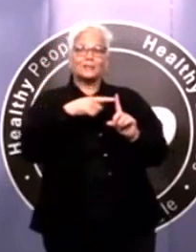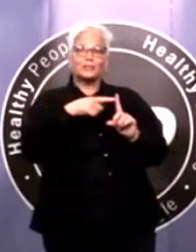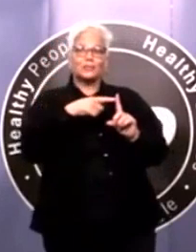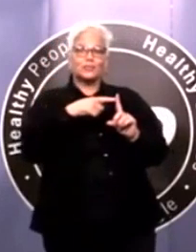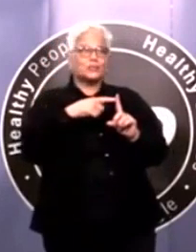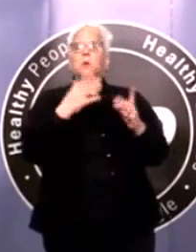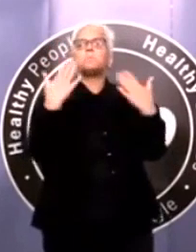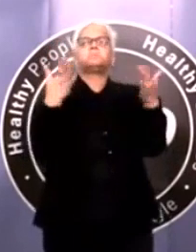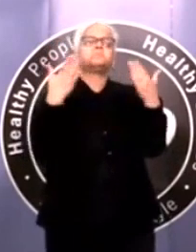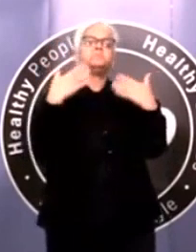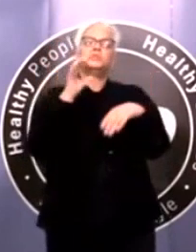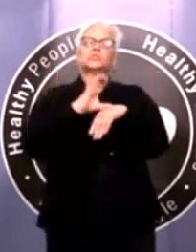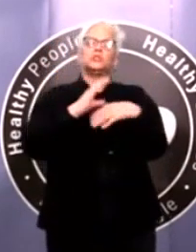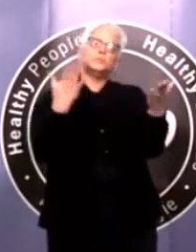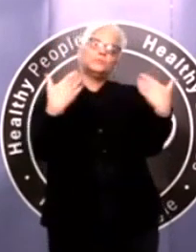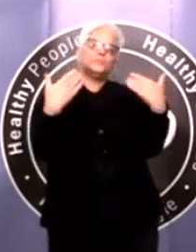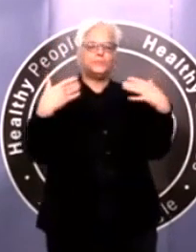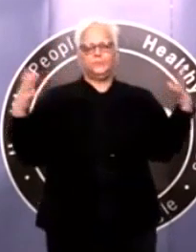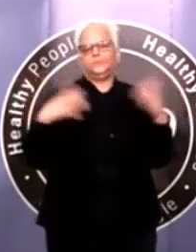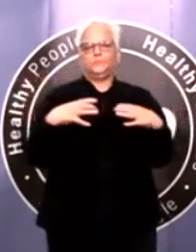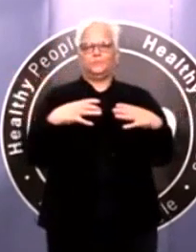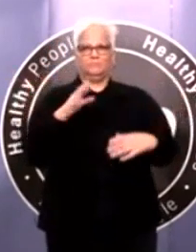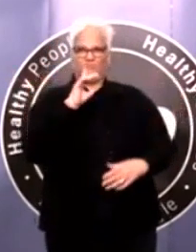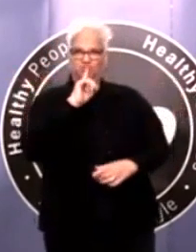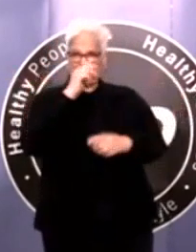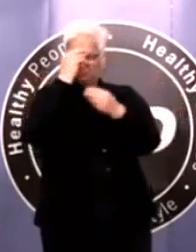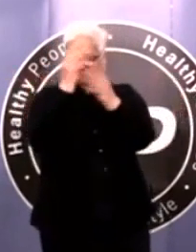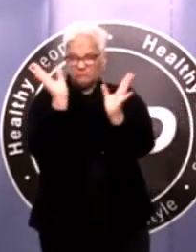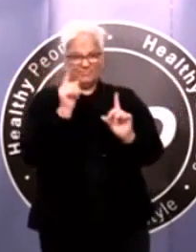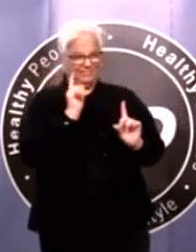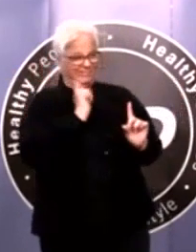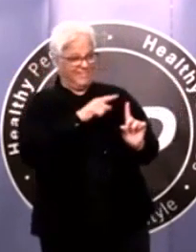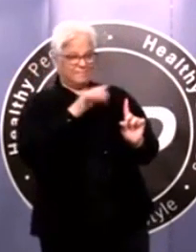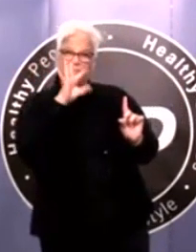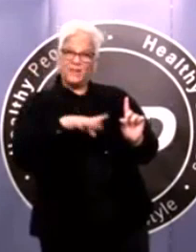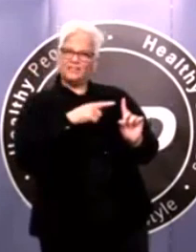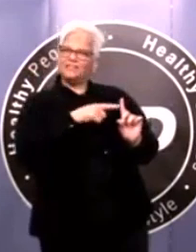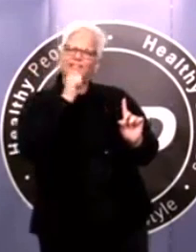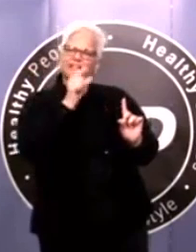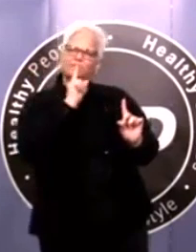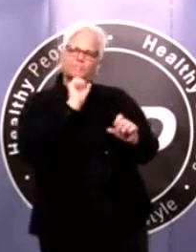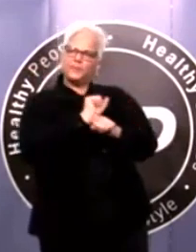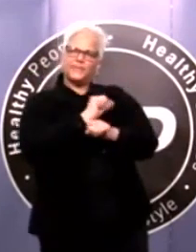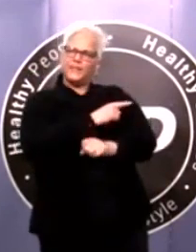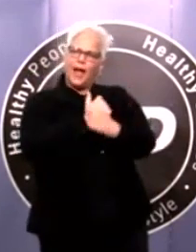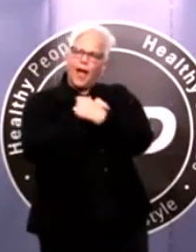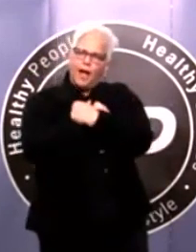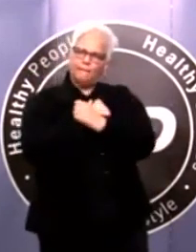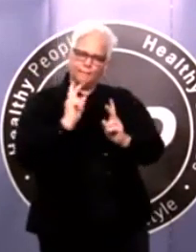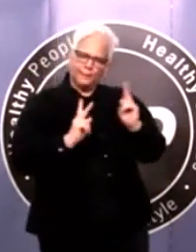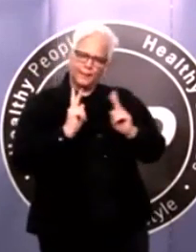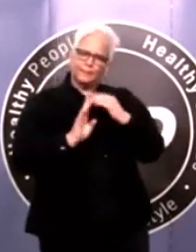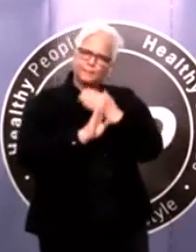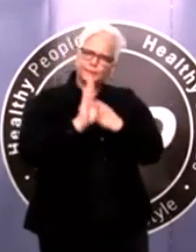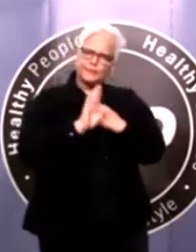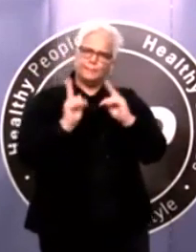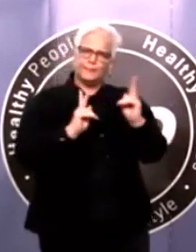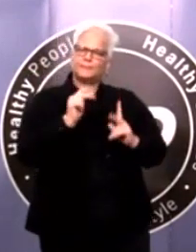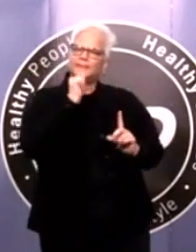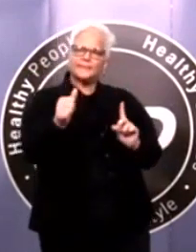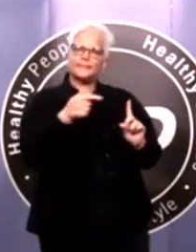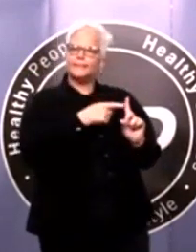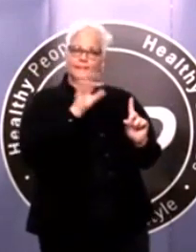that we've given them. All of them have been really great to work with. They want to protect the people in their